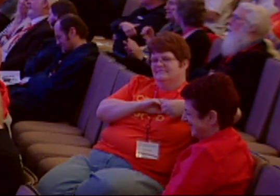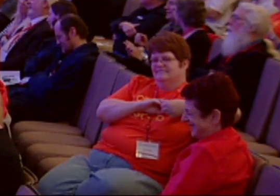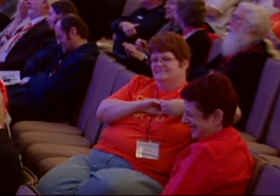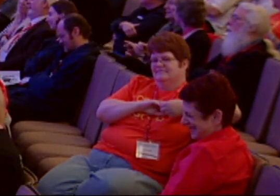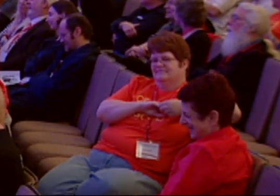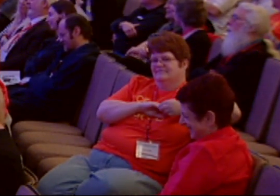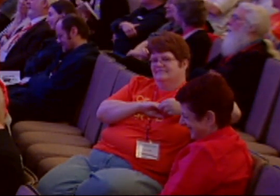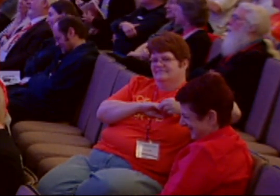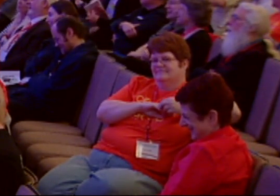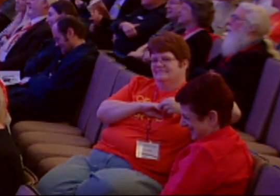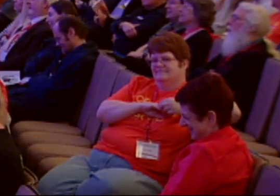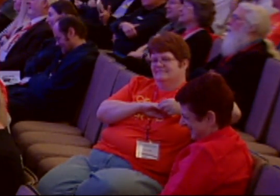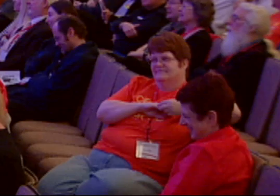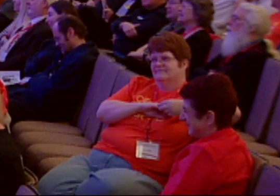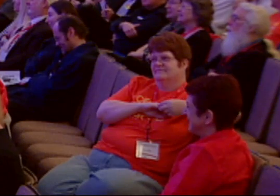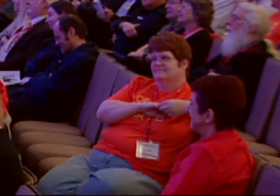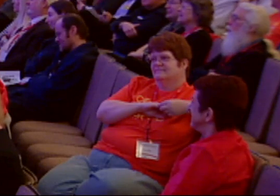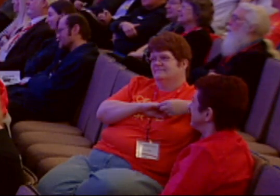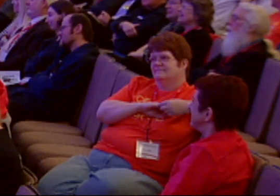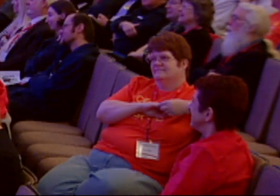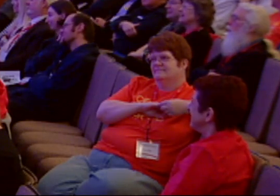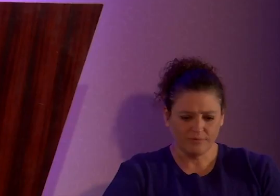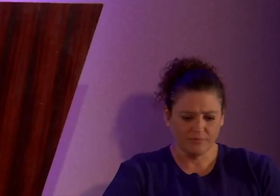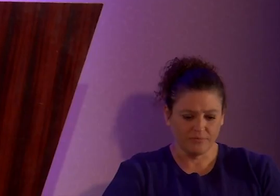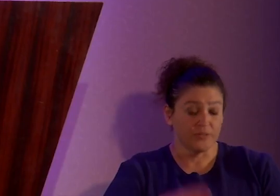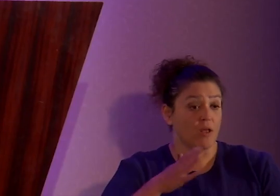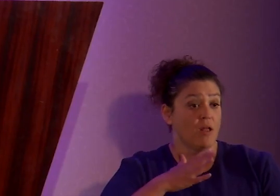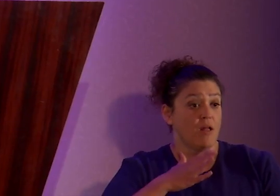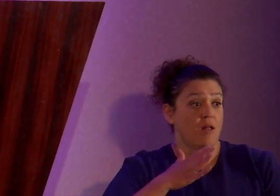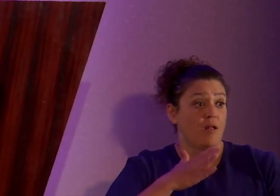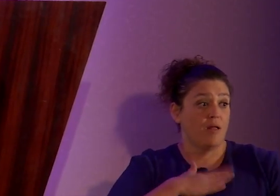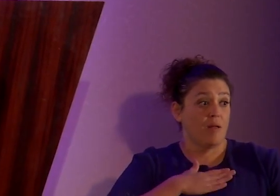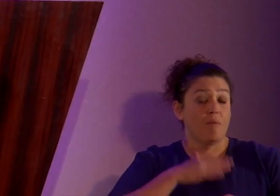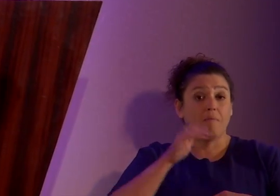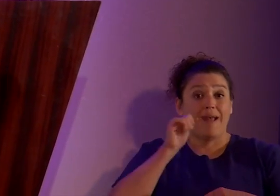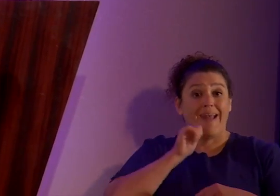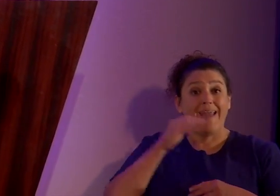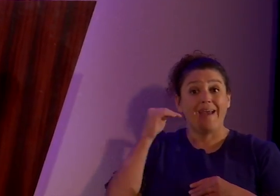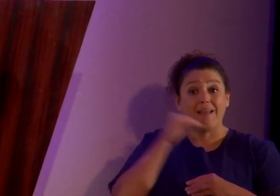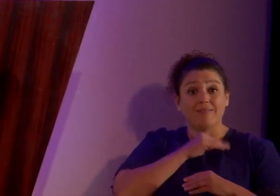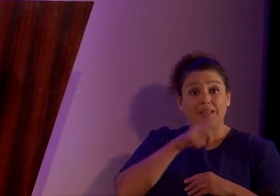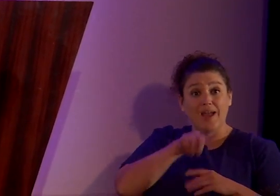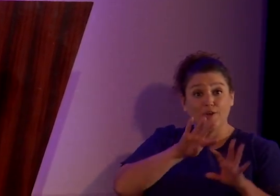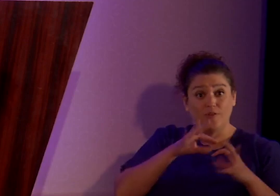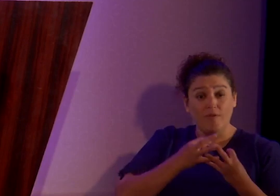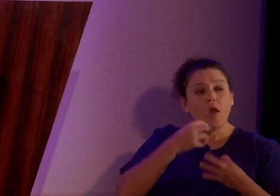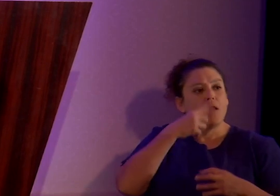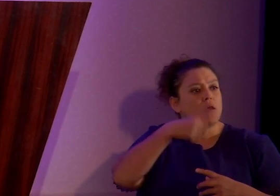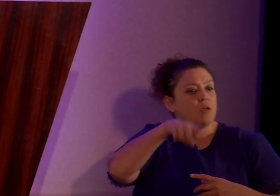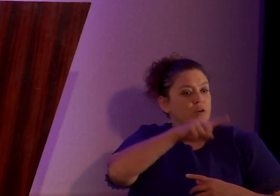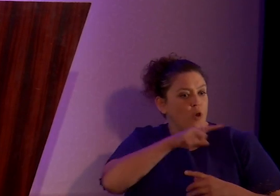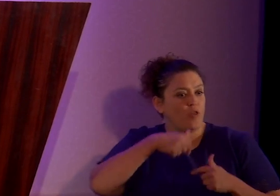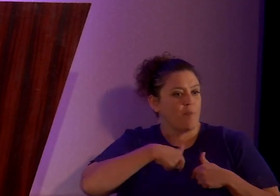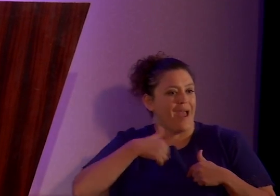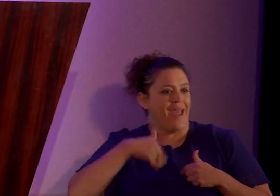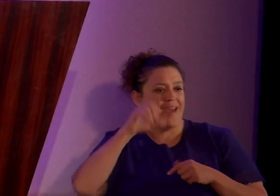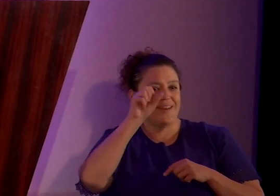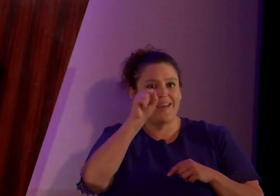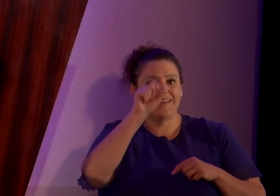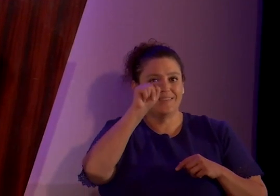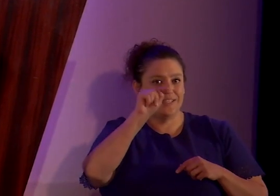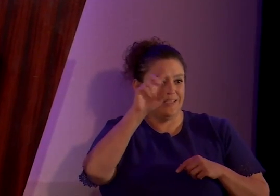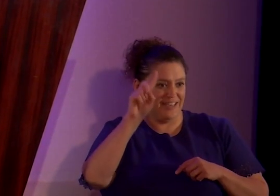Um, my aunt Shree lied to the family and told them that I had an STD, which was